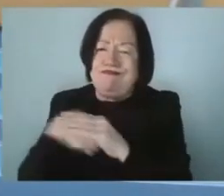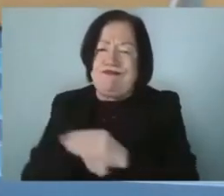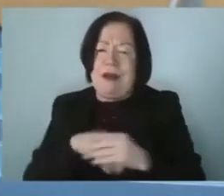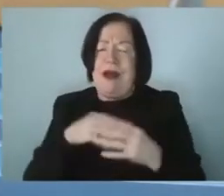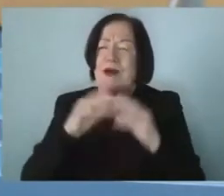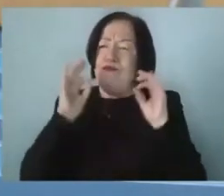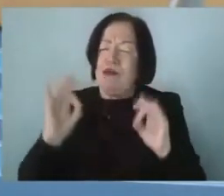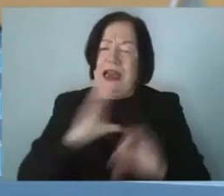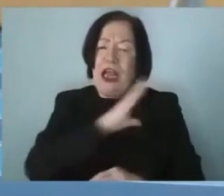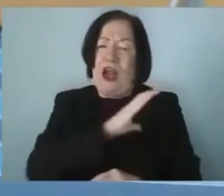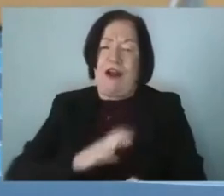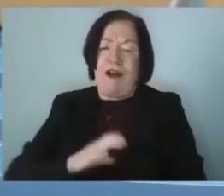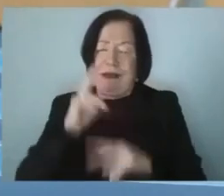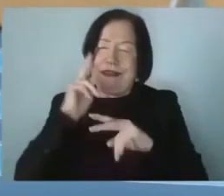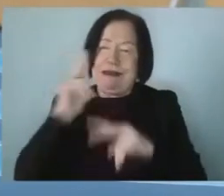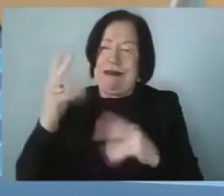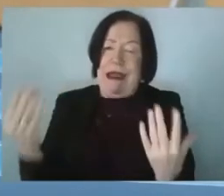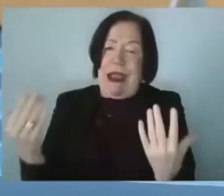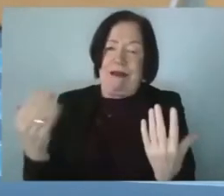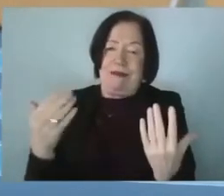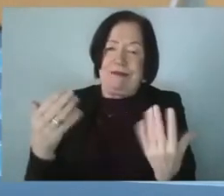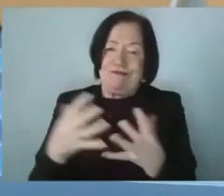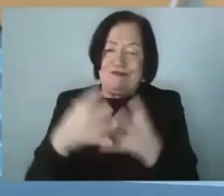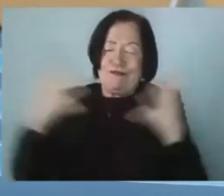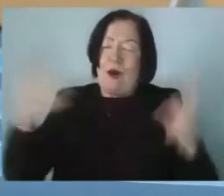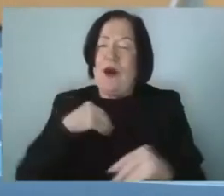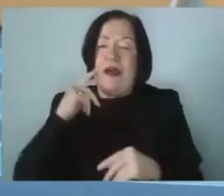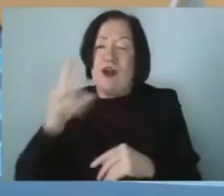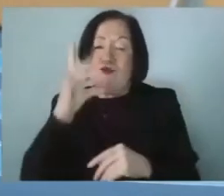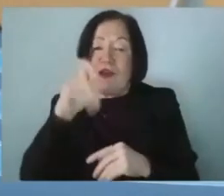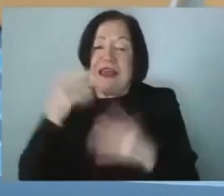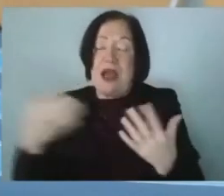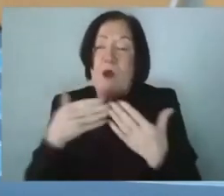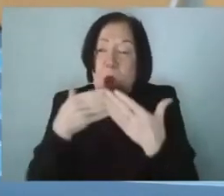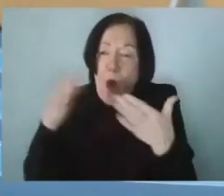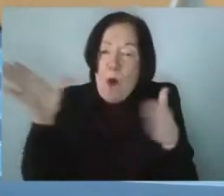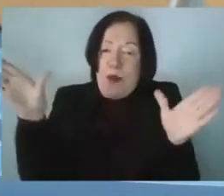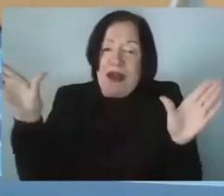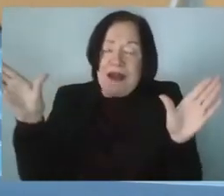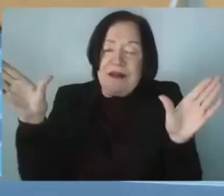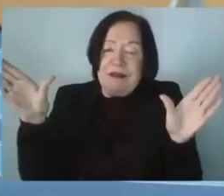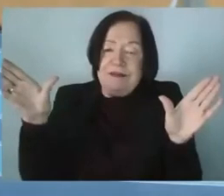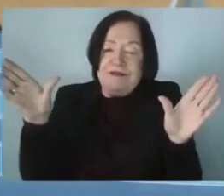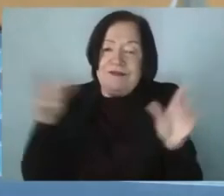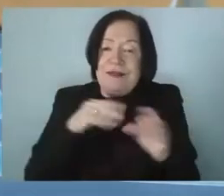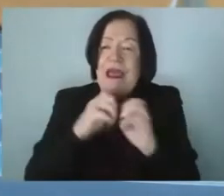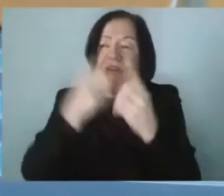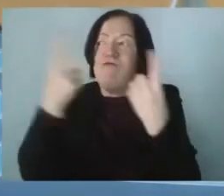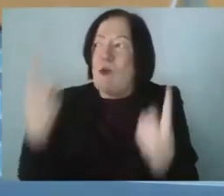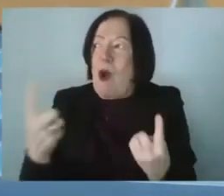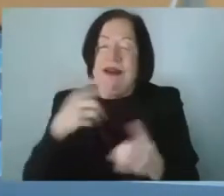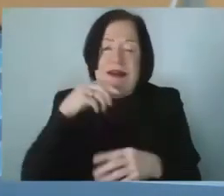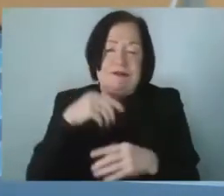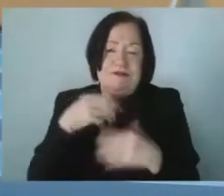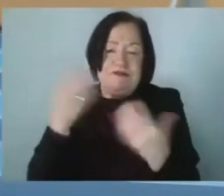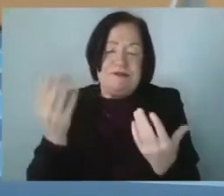and we're seeing that more and more and we want to ensure that cricket is actually opening itself up to everybody that it can be